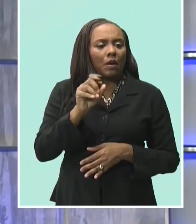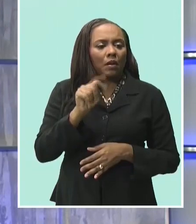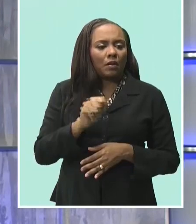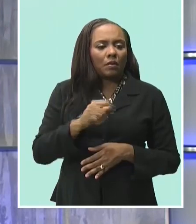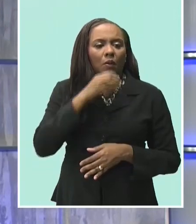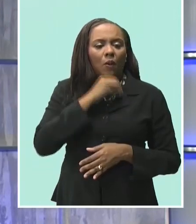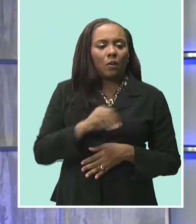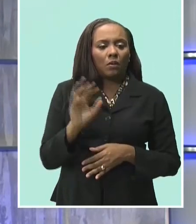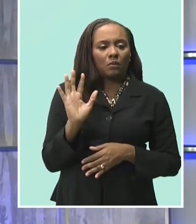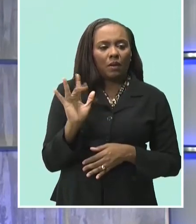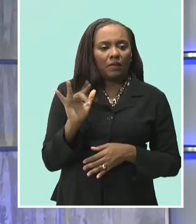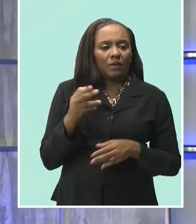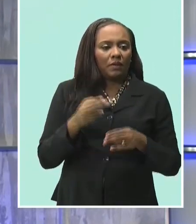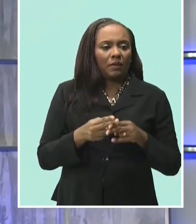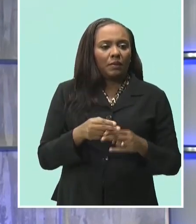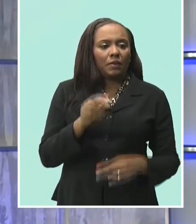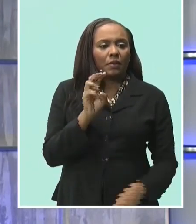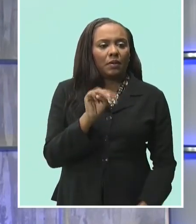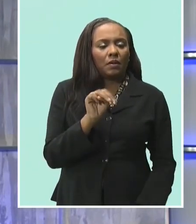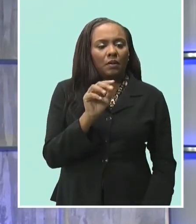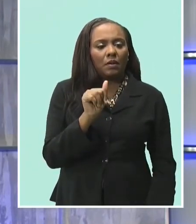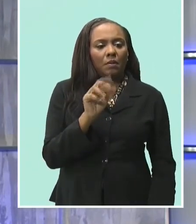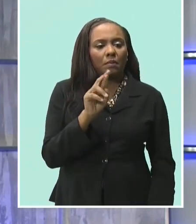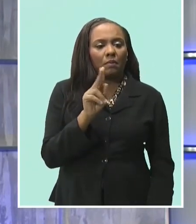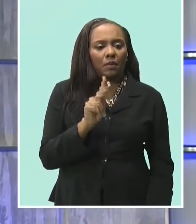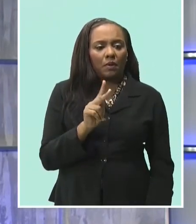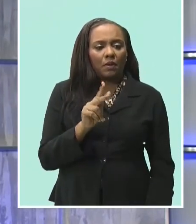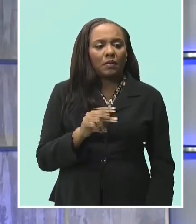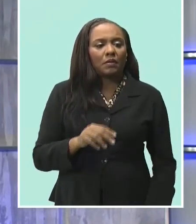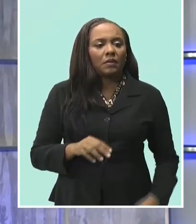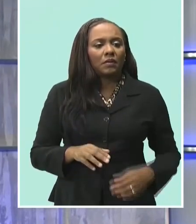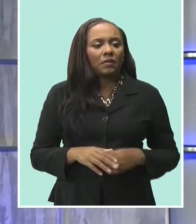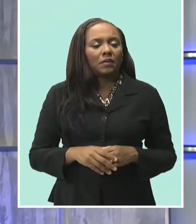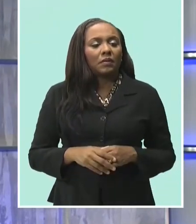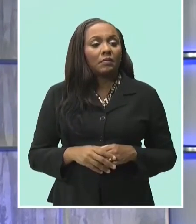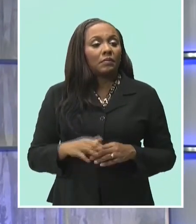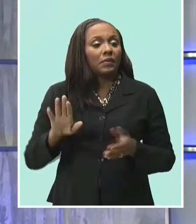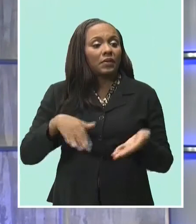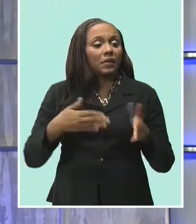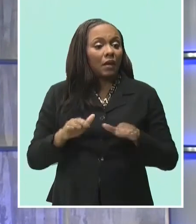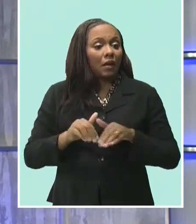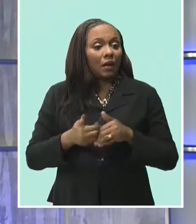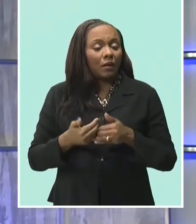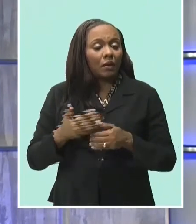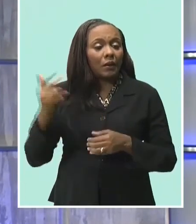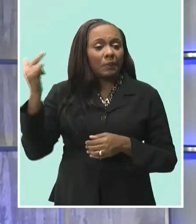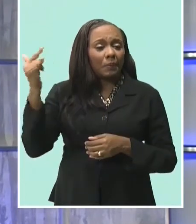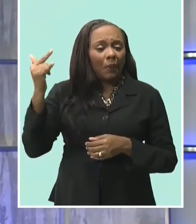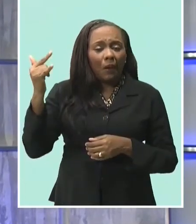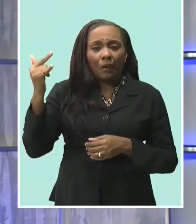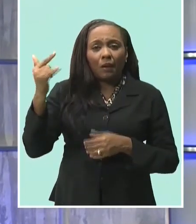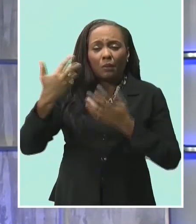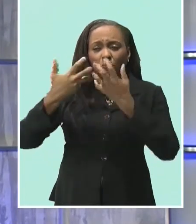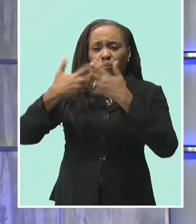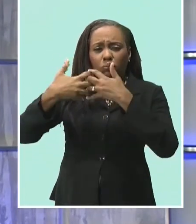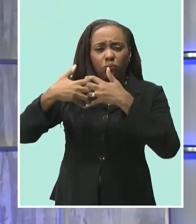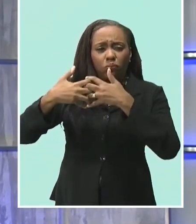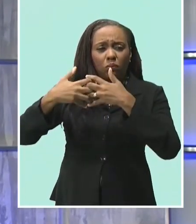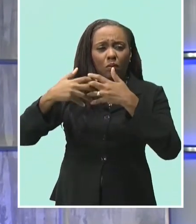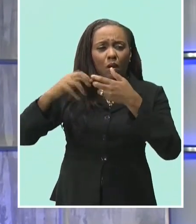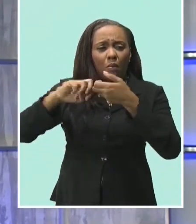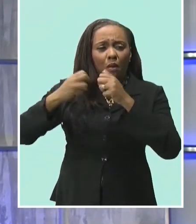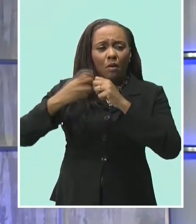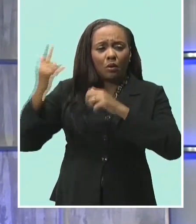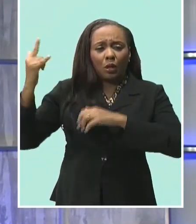25-year-old Mark Daniel Scott was killed after his Piper PA-34 aircraft developed mechanical problems and crashed.